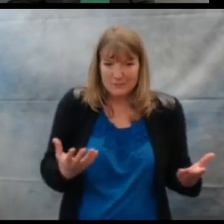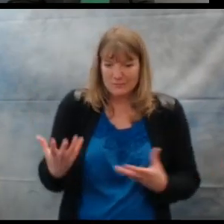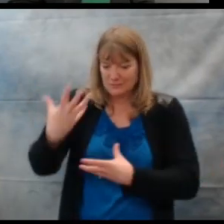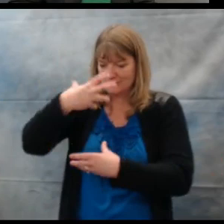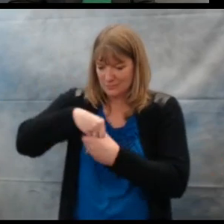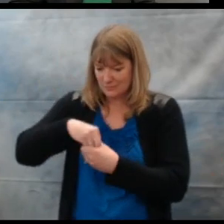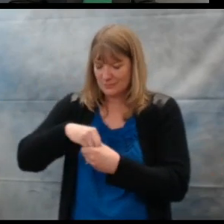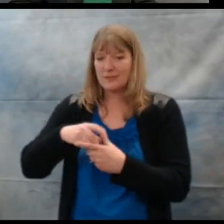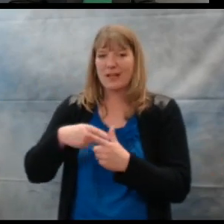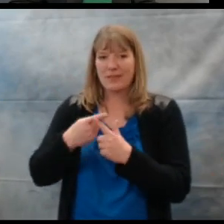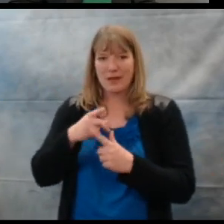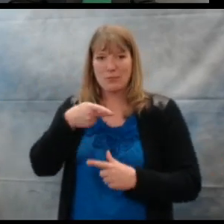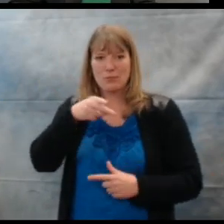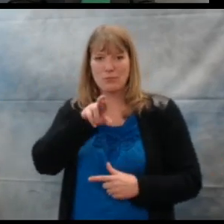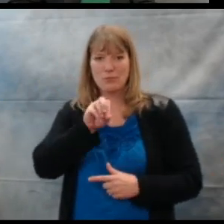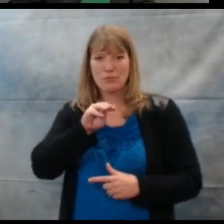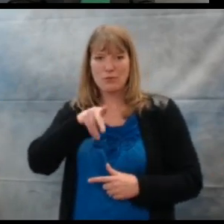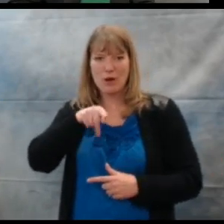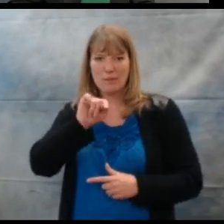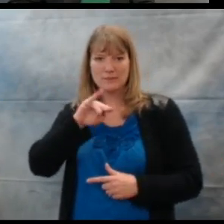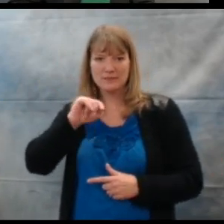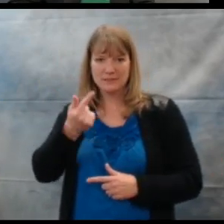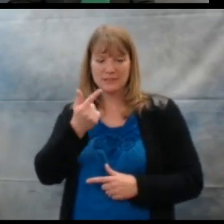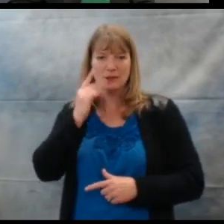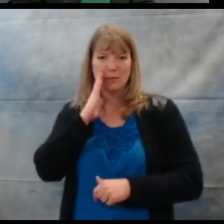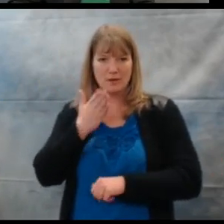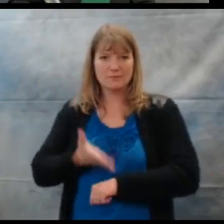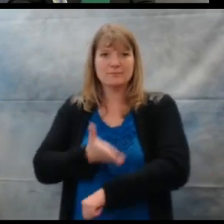And that's what will enhance the prompting.